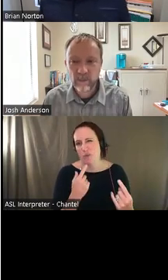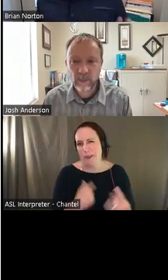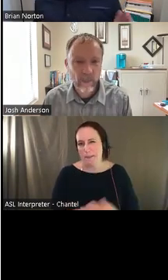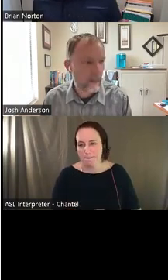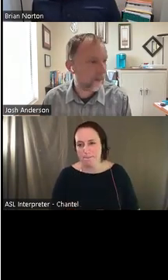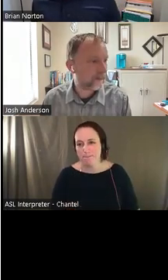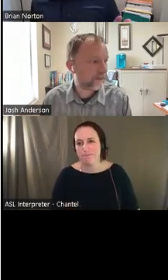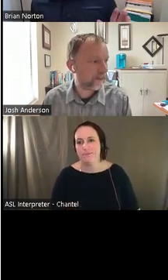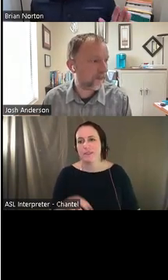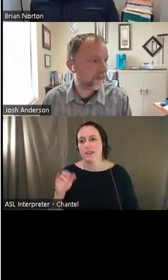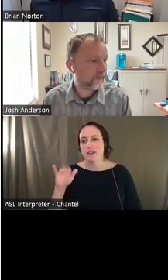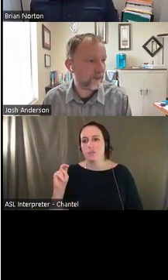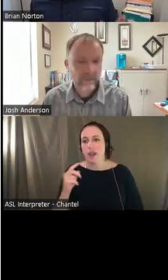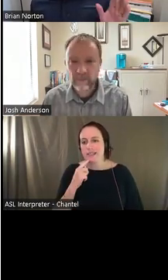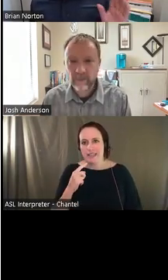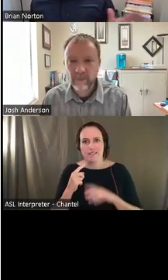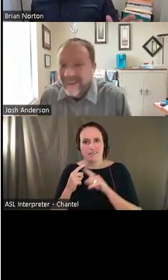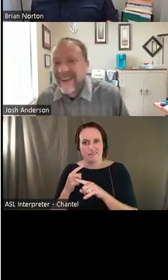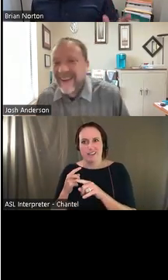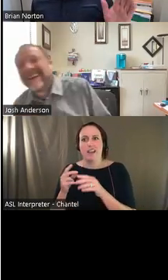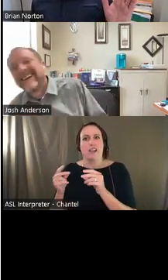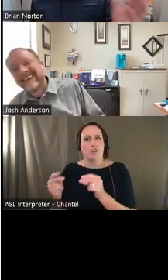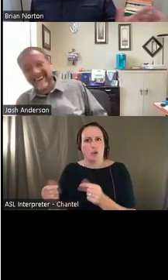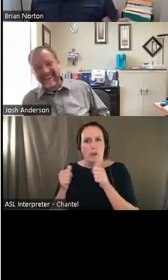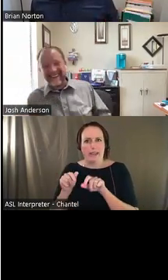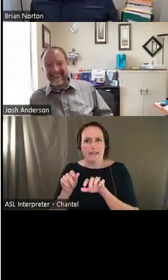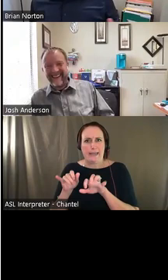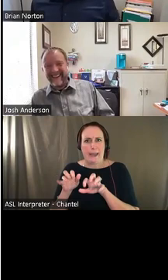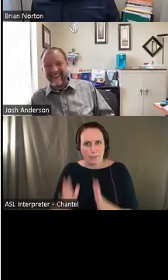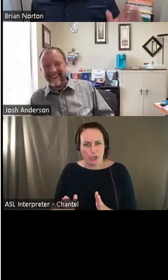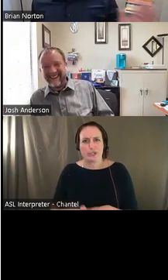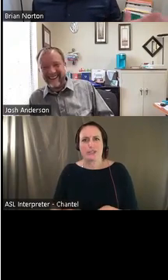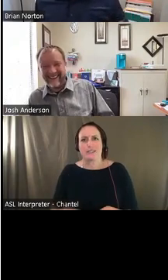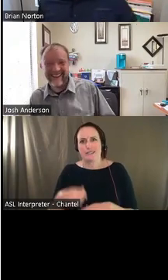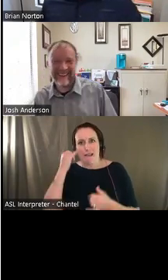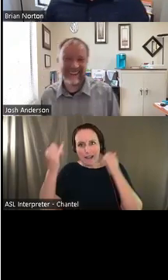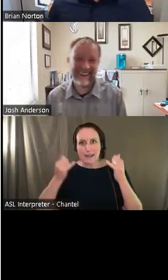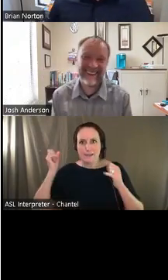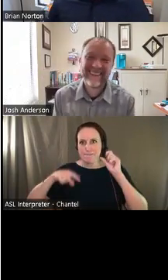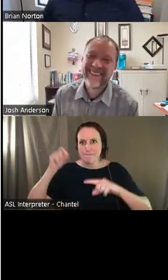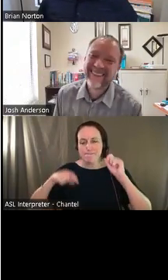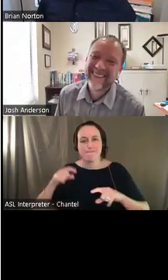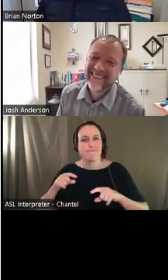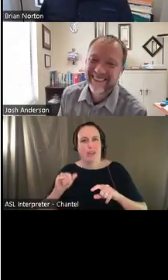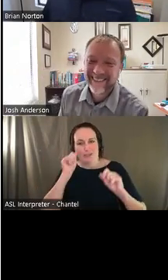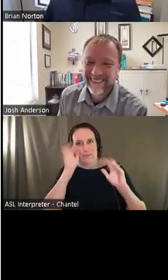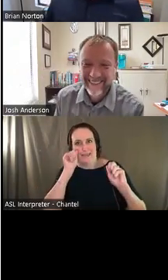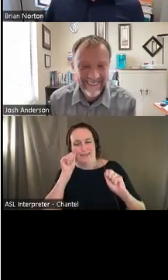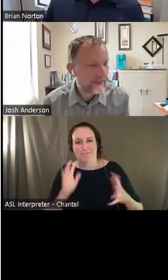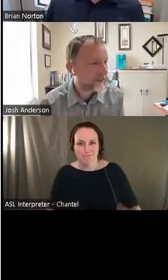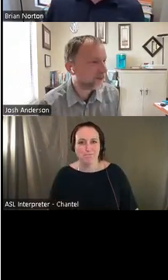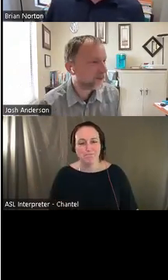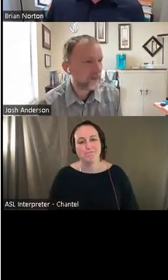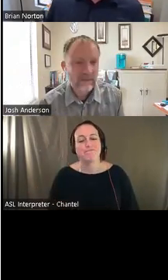Impressed with how quickly people are able to type and get their thoughts out. Um, so quickly, you guys are amazing. That was really, really cool. Um,